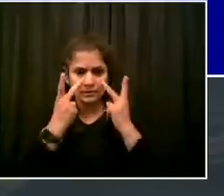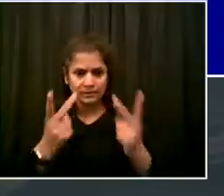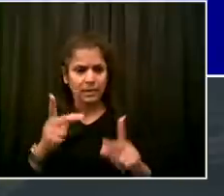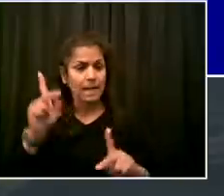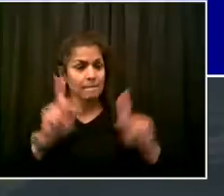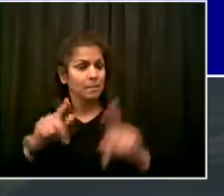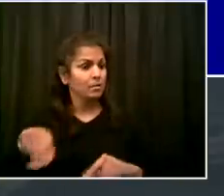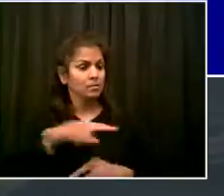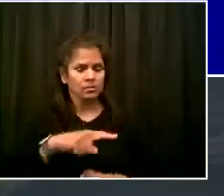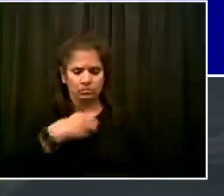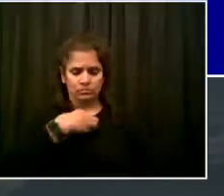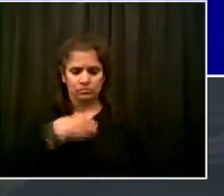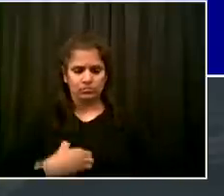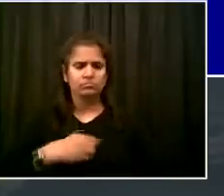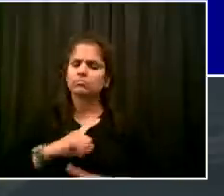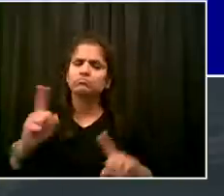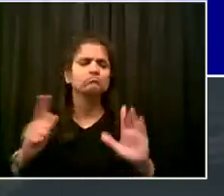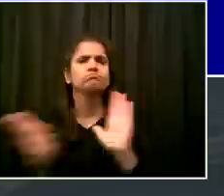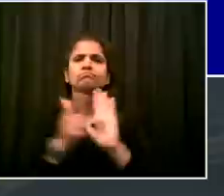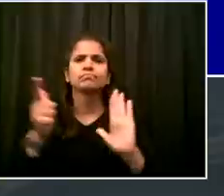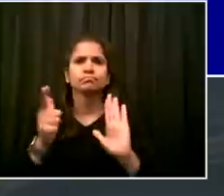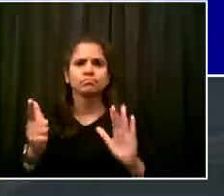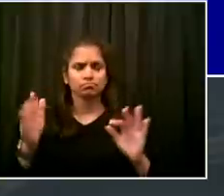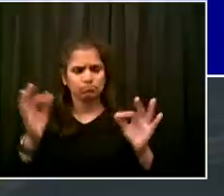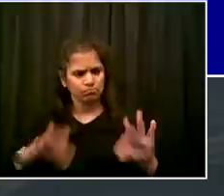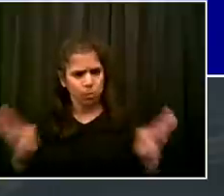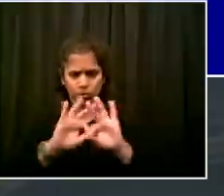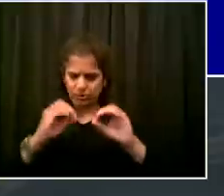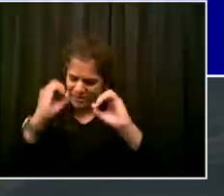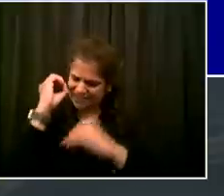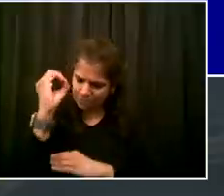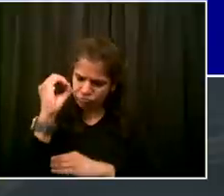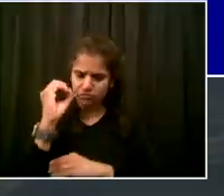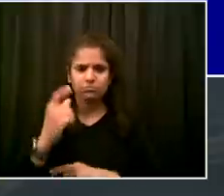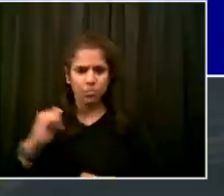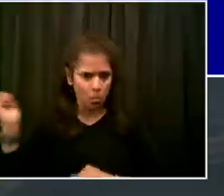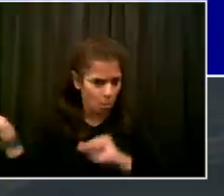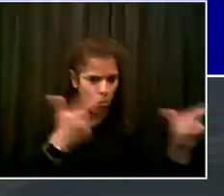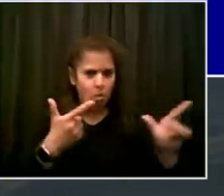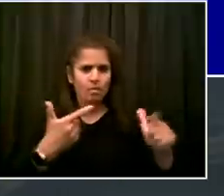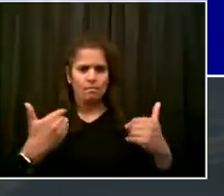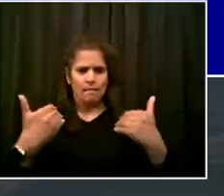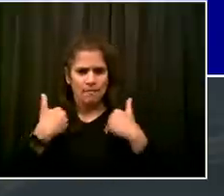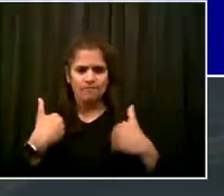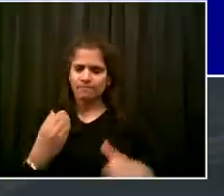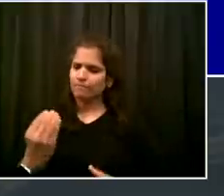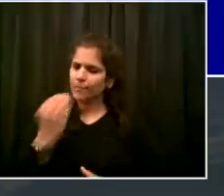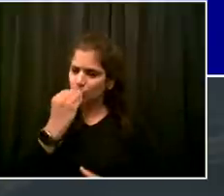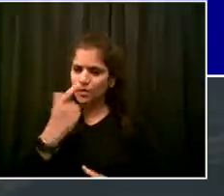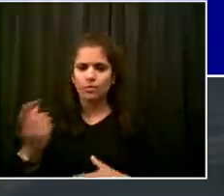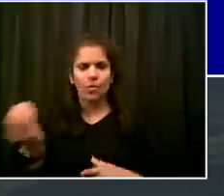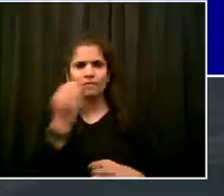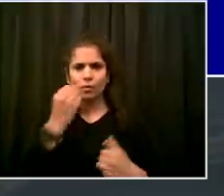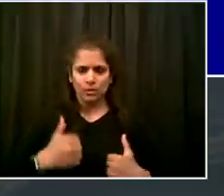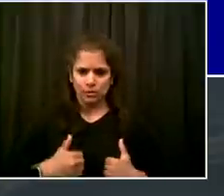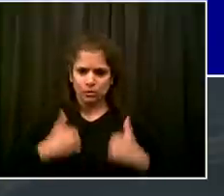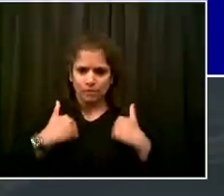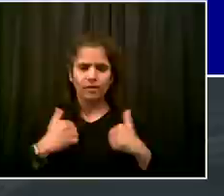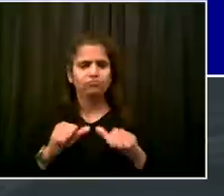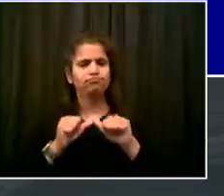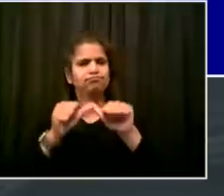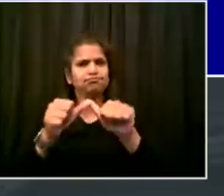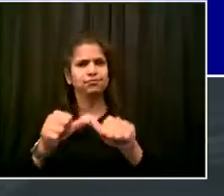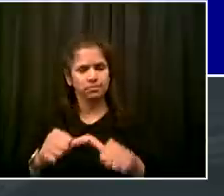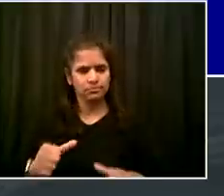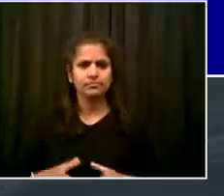no matter what we're up against, that anyone would be hungry in this city. So we brought together an incredible group